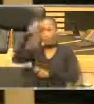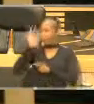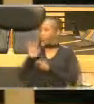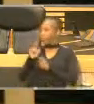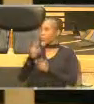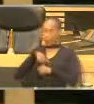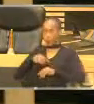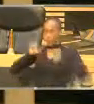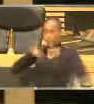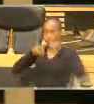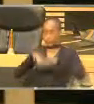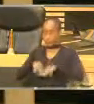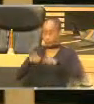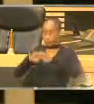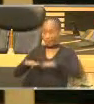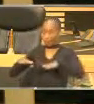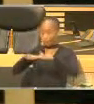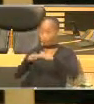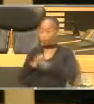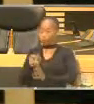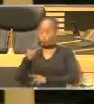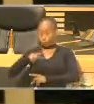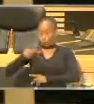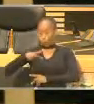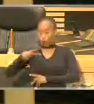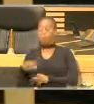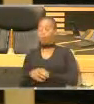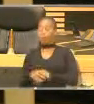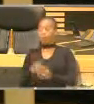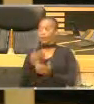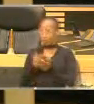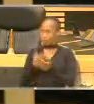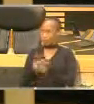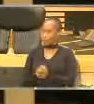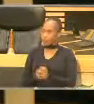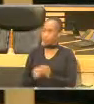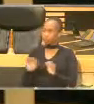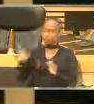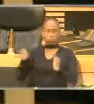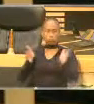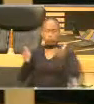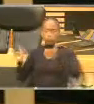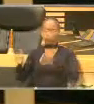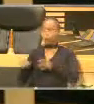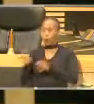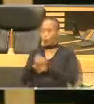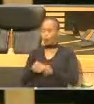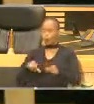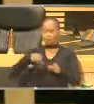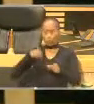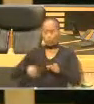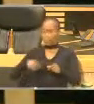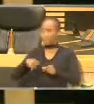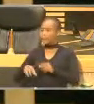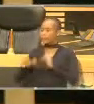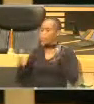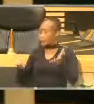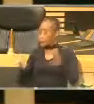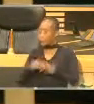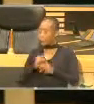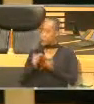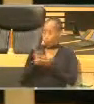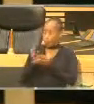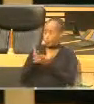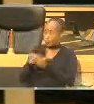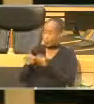agreed to create a platform, just the two of us, and, you know, to bring all of those. If it's the municipality, we will bring the municipality and talk